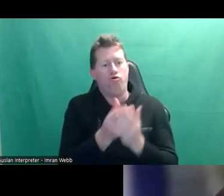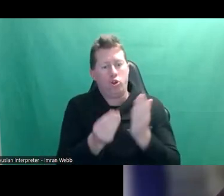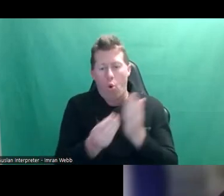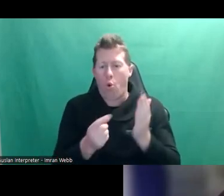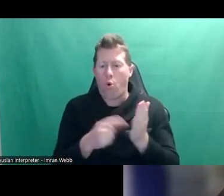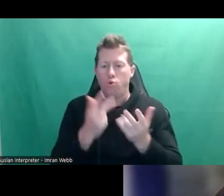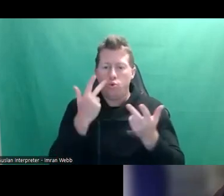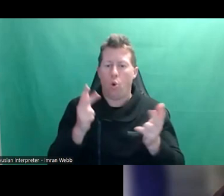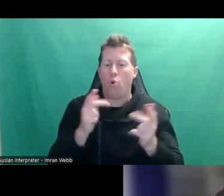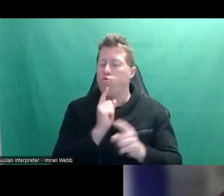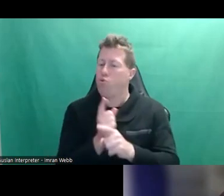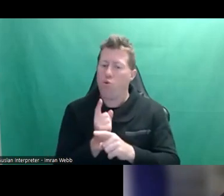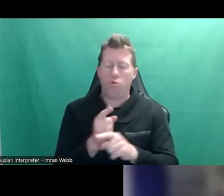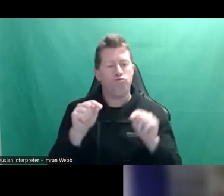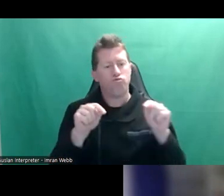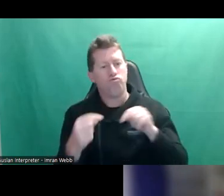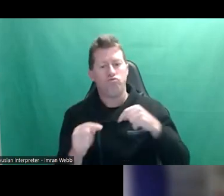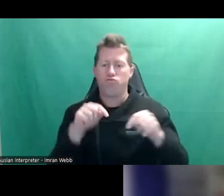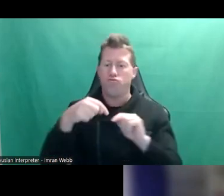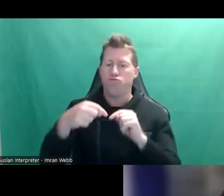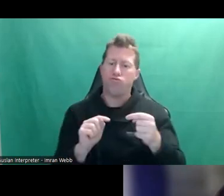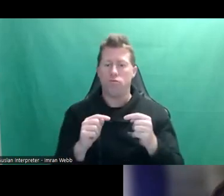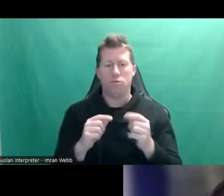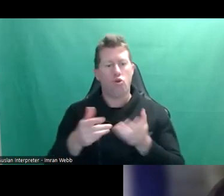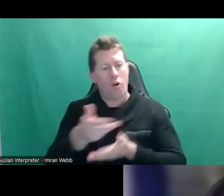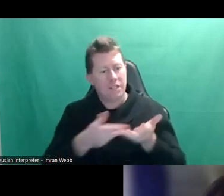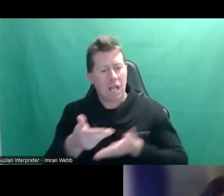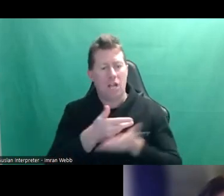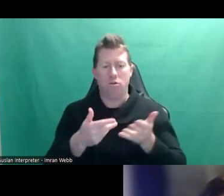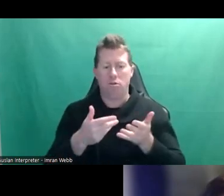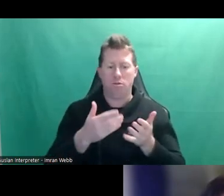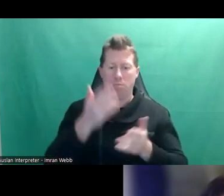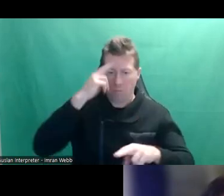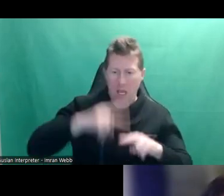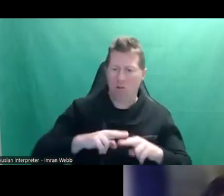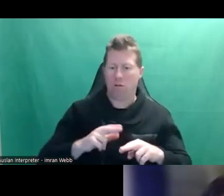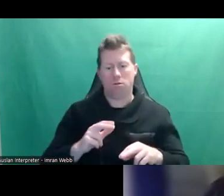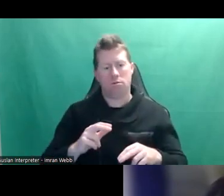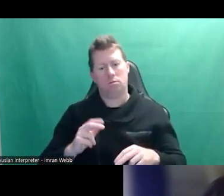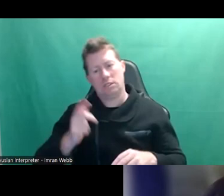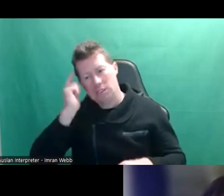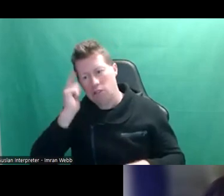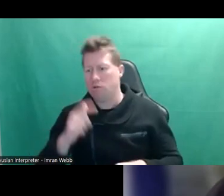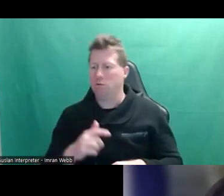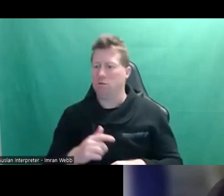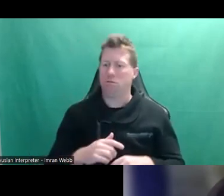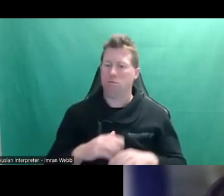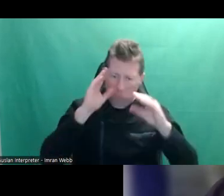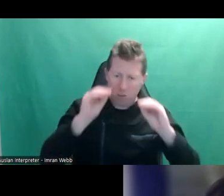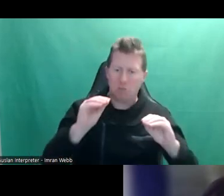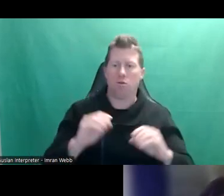be they young people themselves, be they parents and carers, or school teachers, you know, educators,